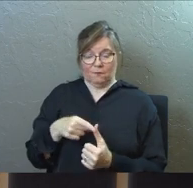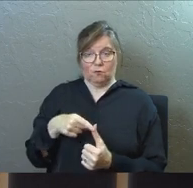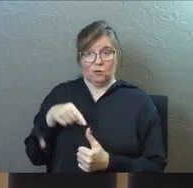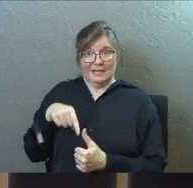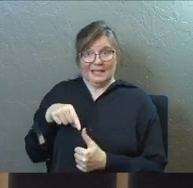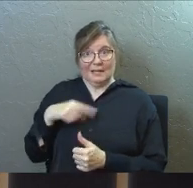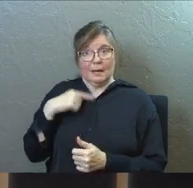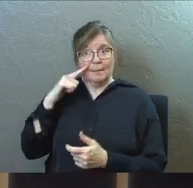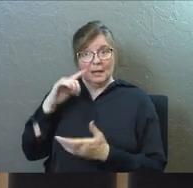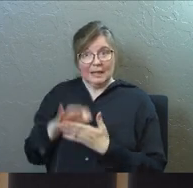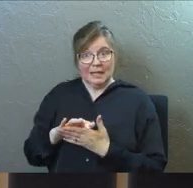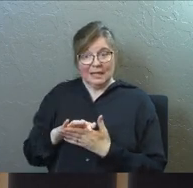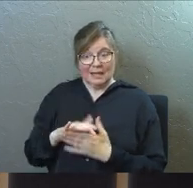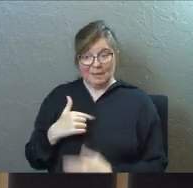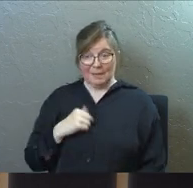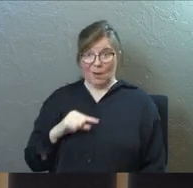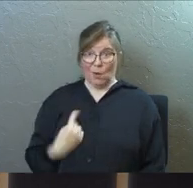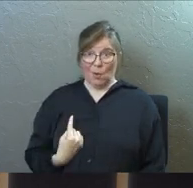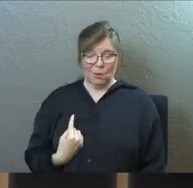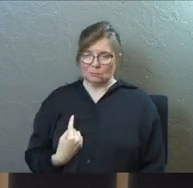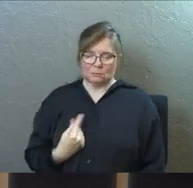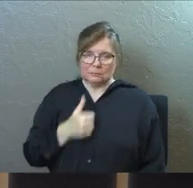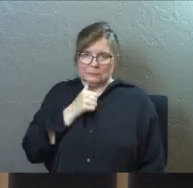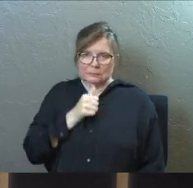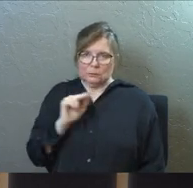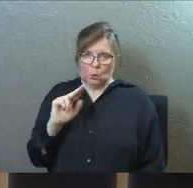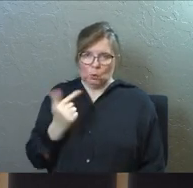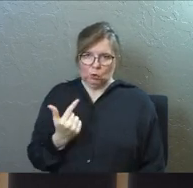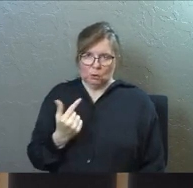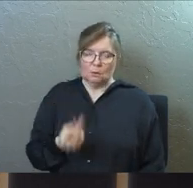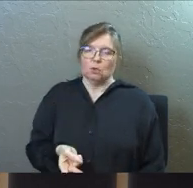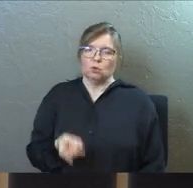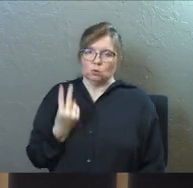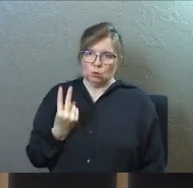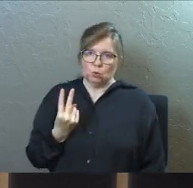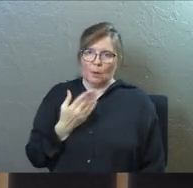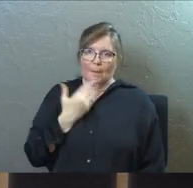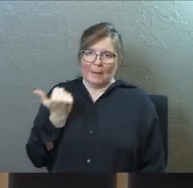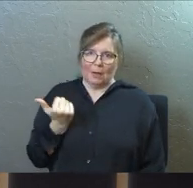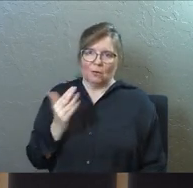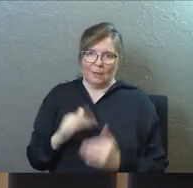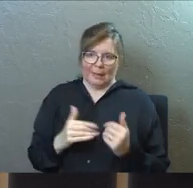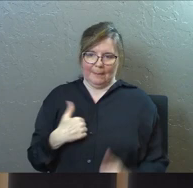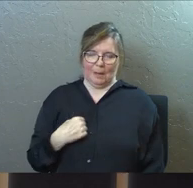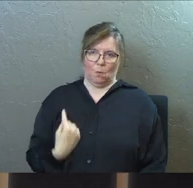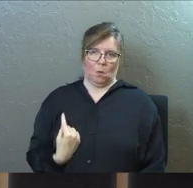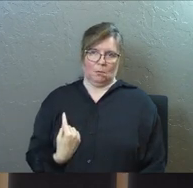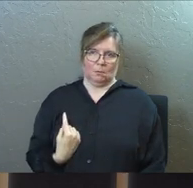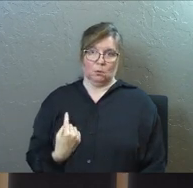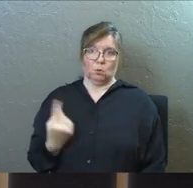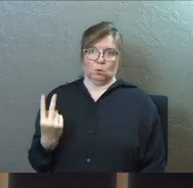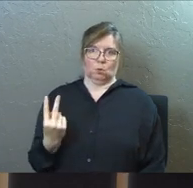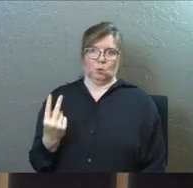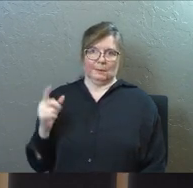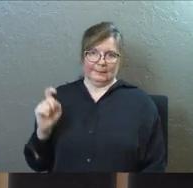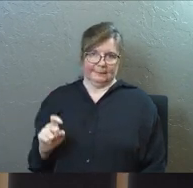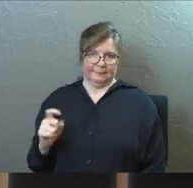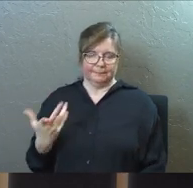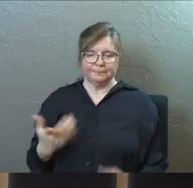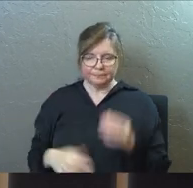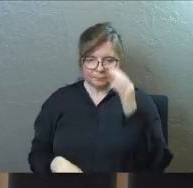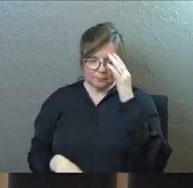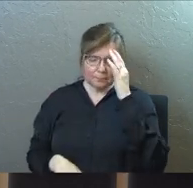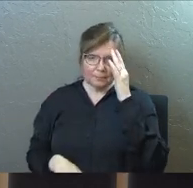that two are better than me, two are better than me alone, Barnabas bet